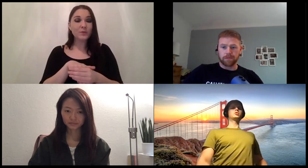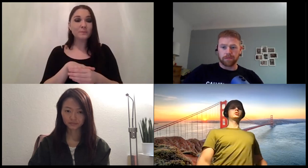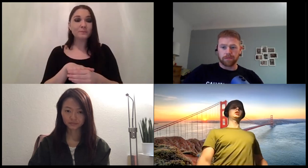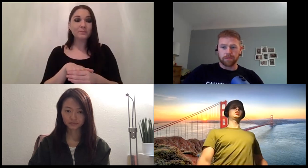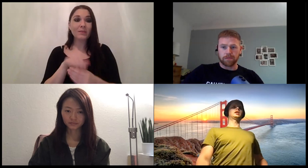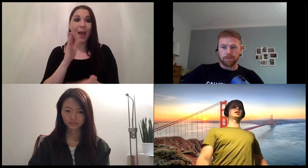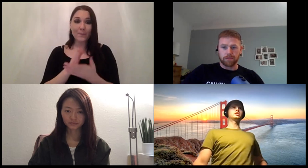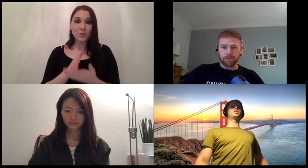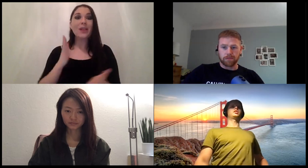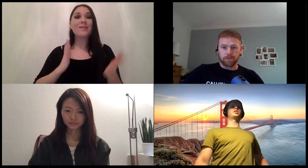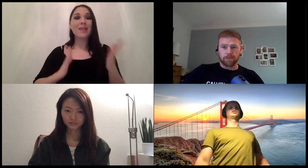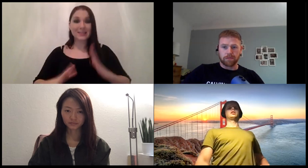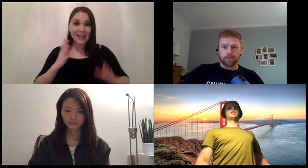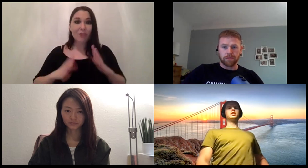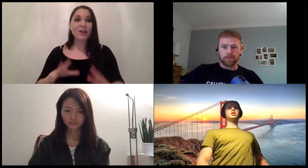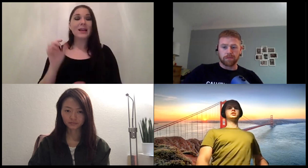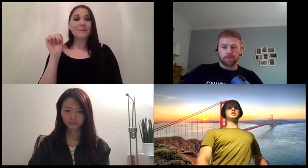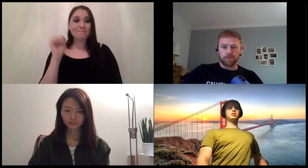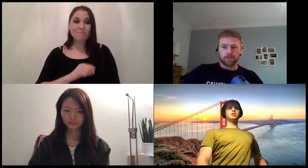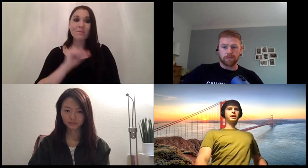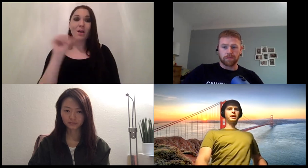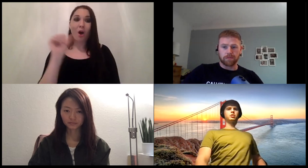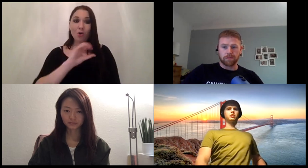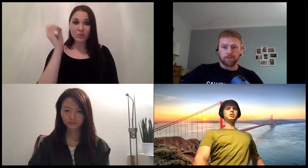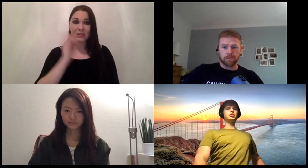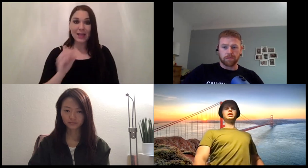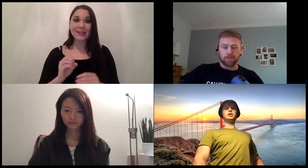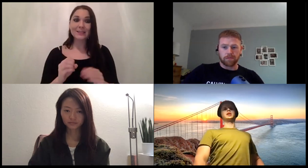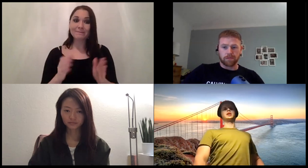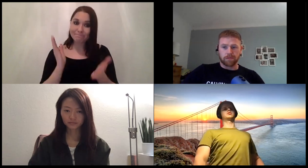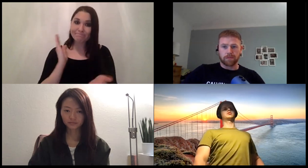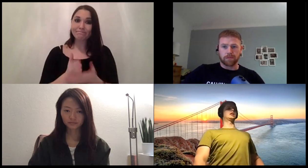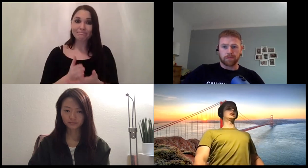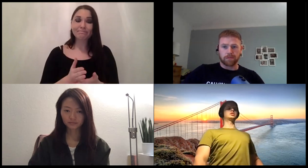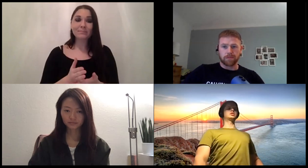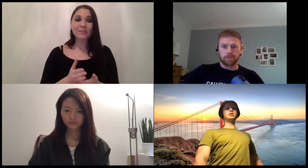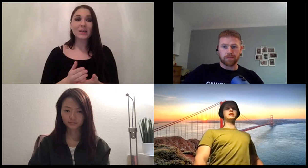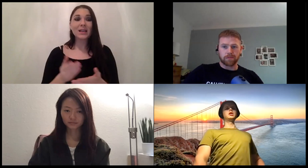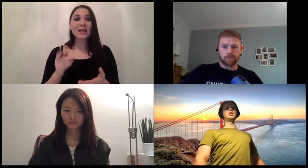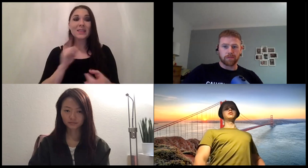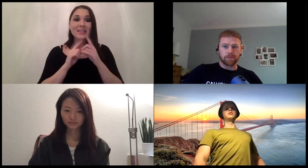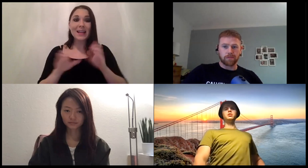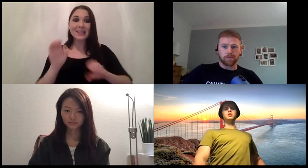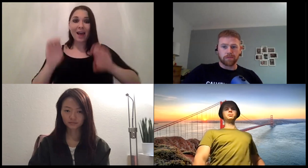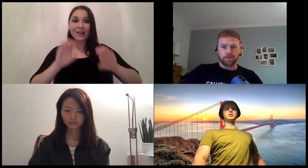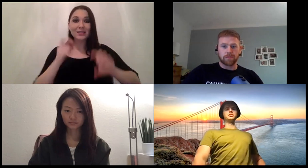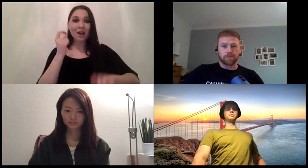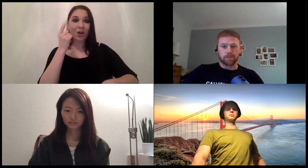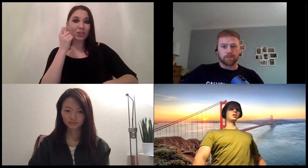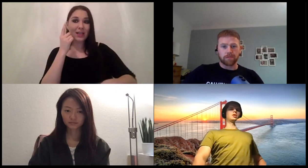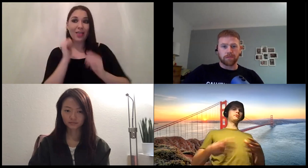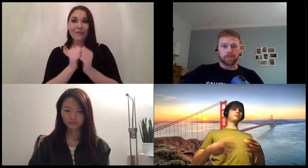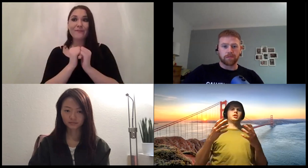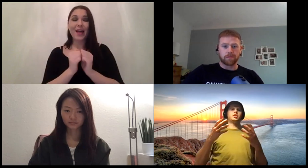necessary and 100 mandatory that a data scientist understands the value proposition because